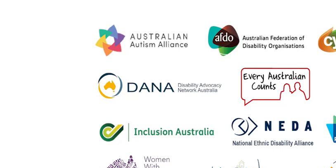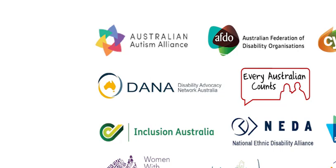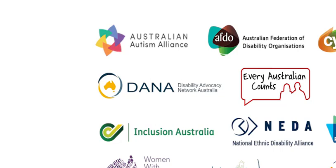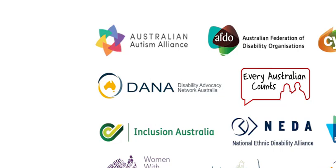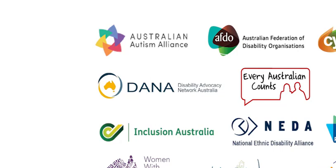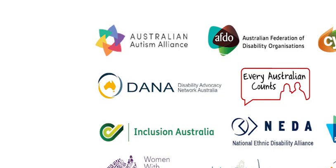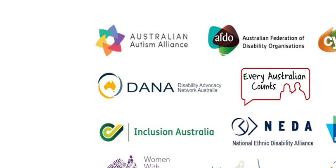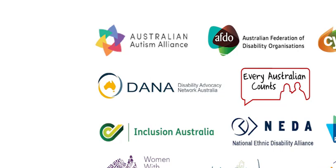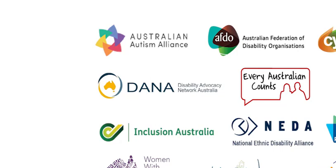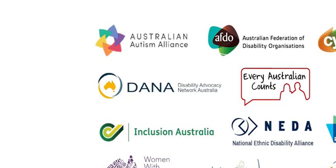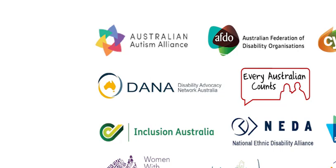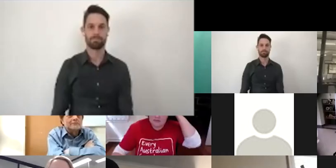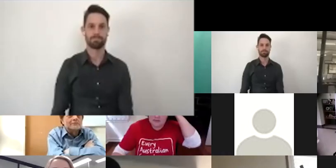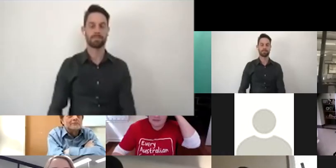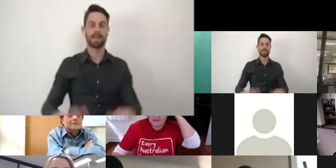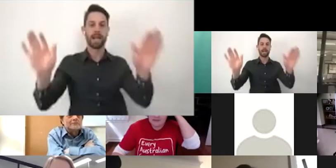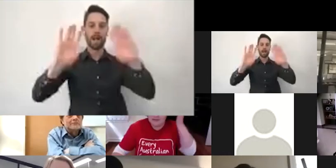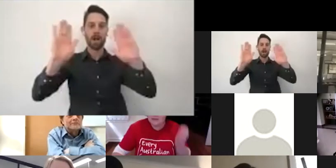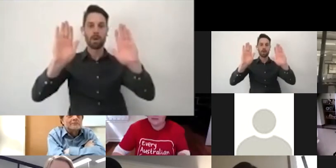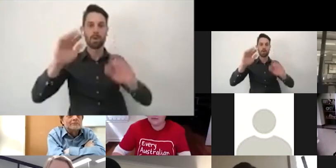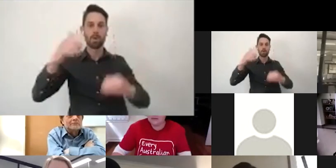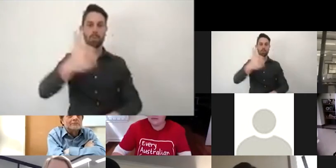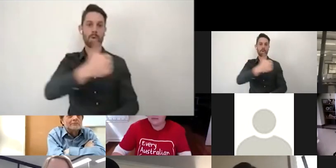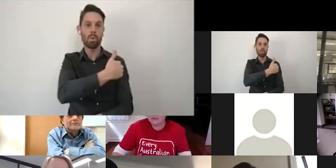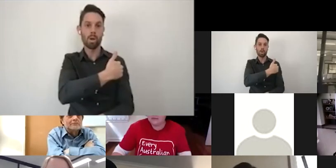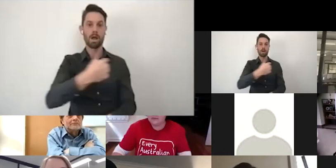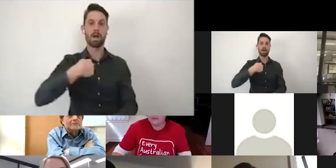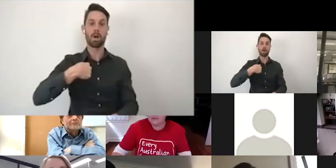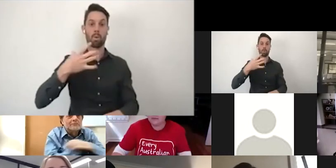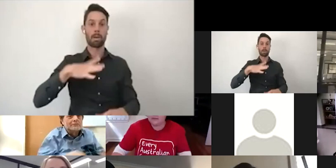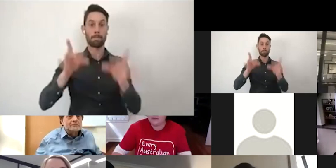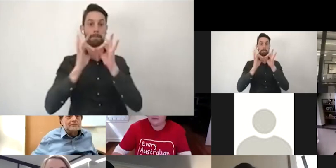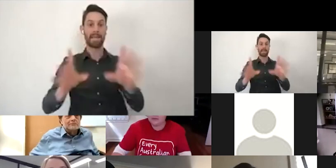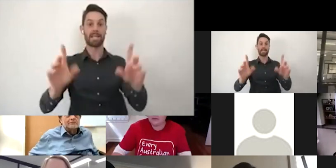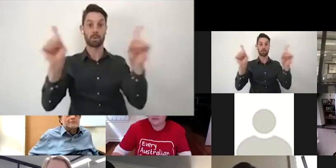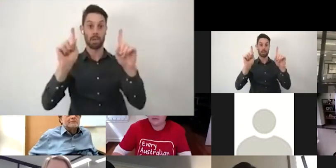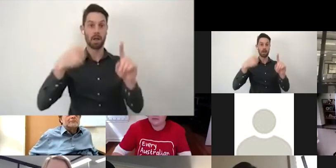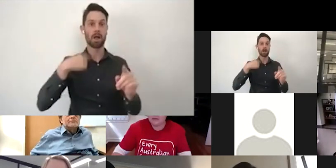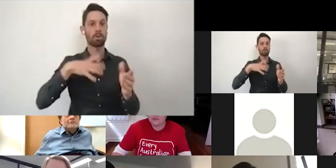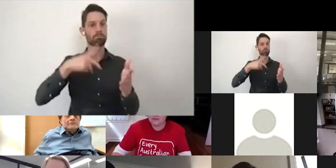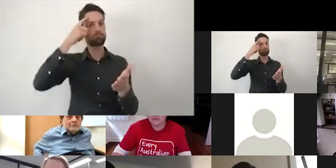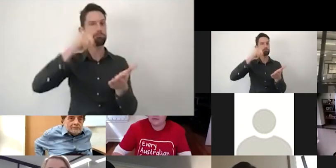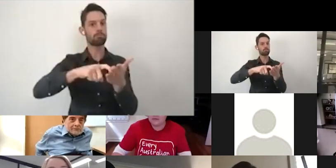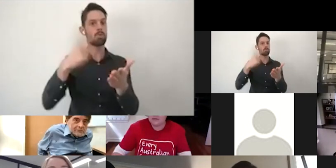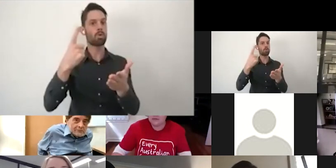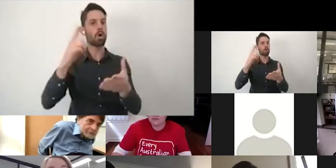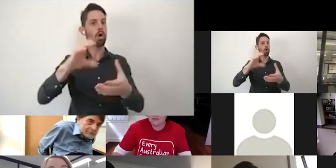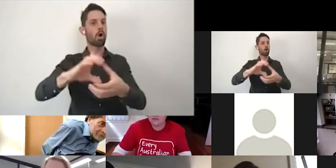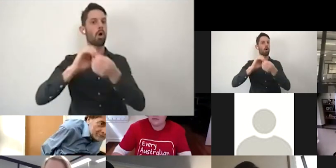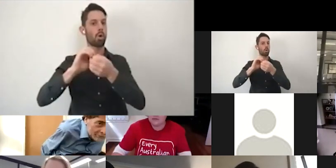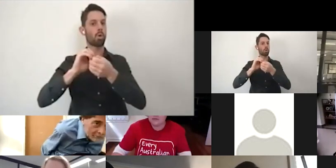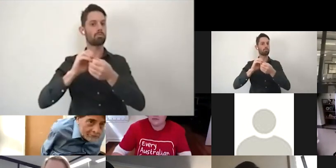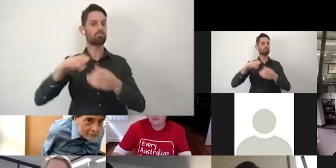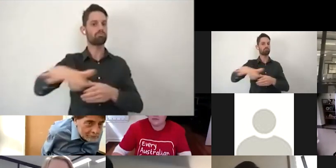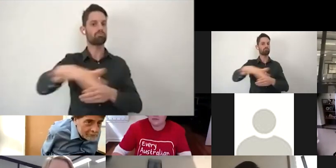Good morning everyone. I would like to begin today's briefing by acknowledging the traditional owners of the lands we're meeting